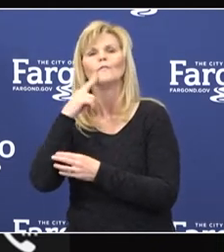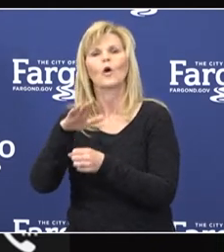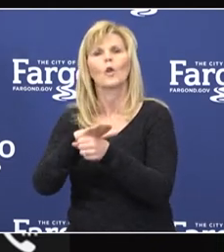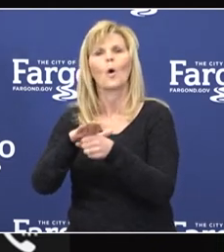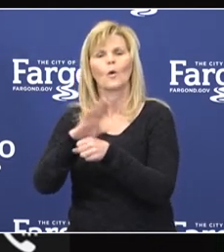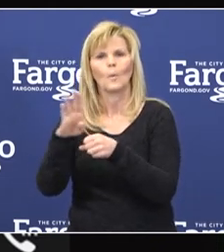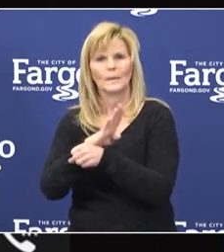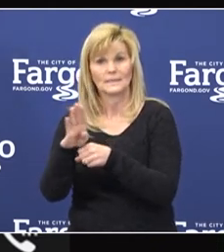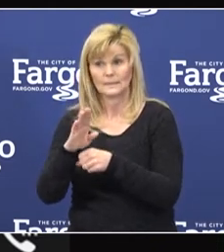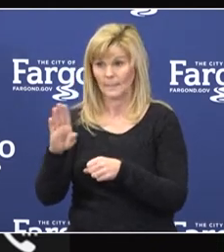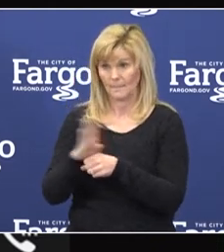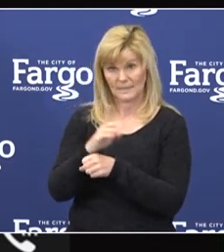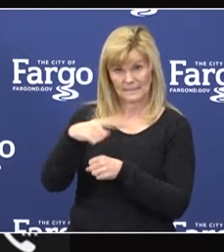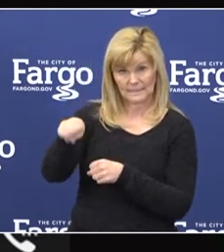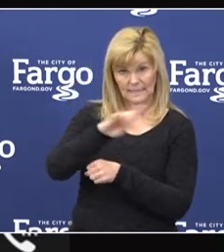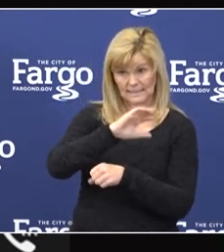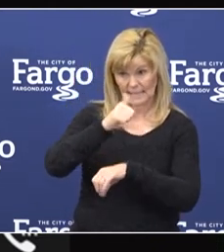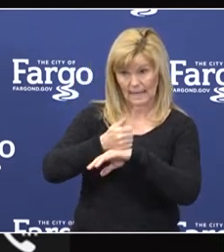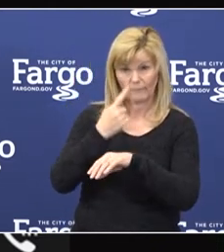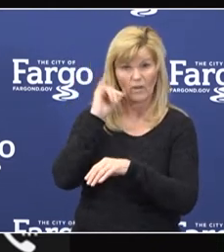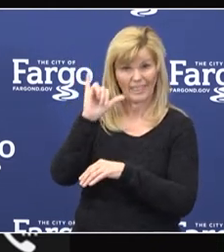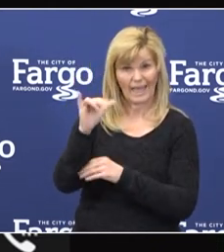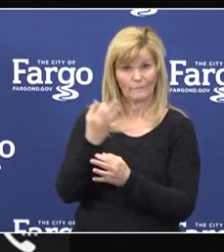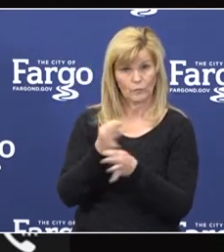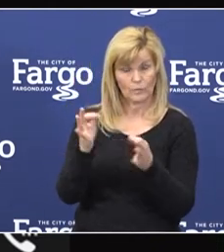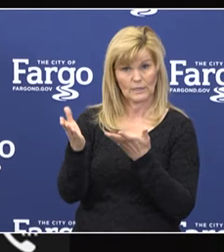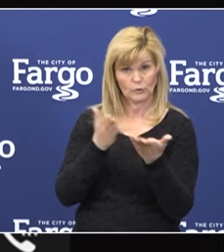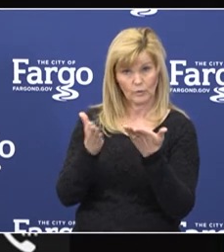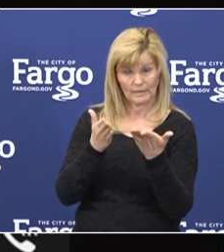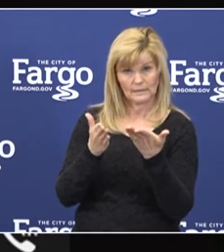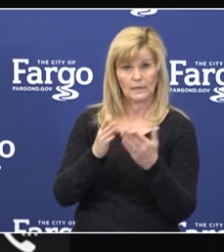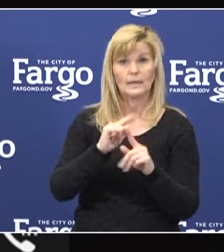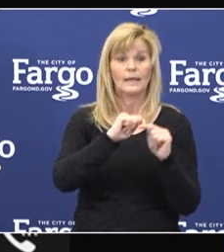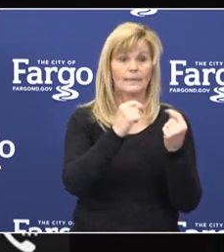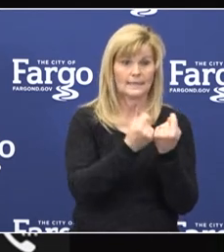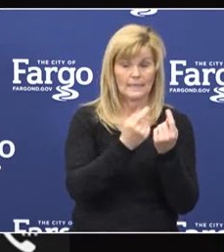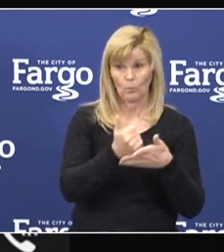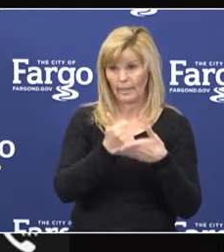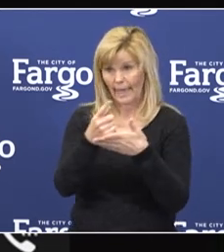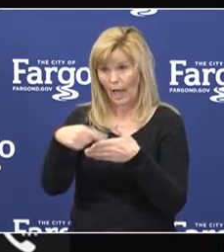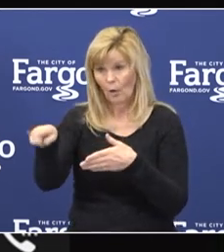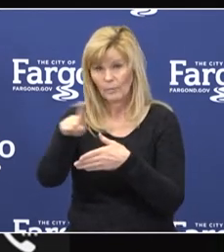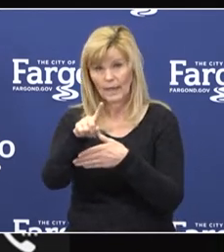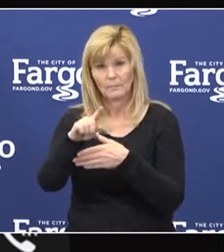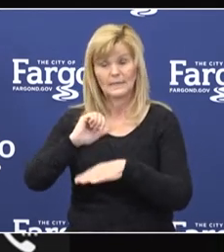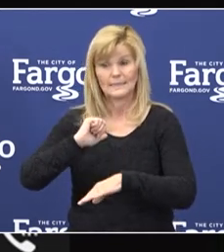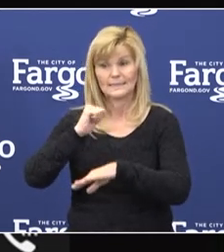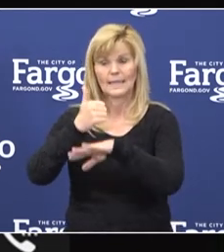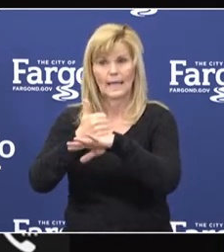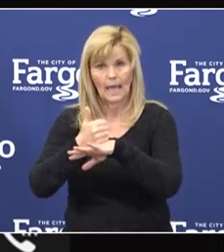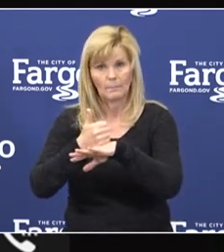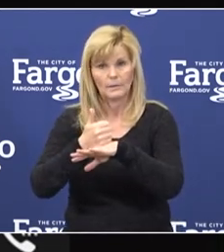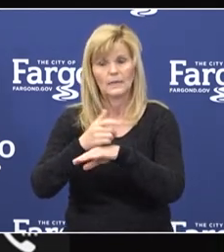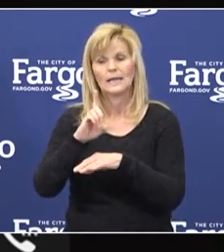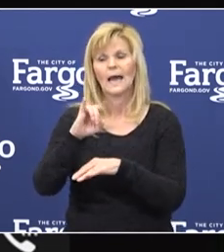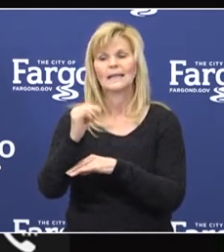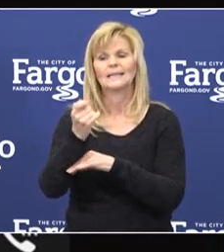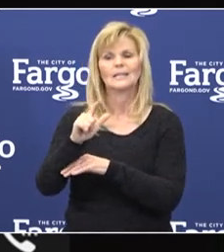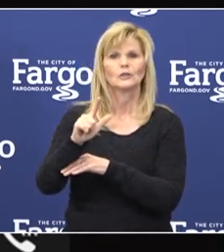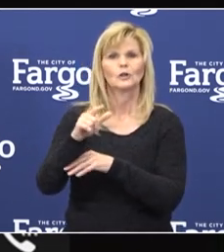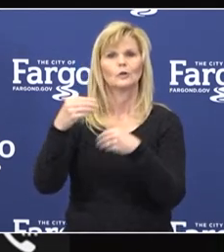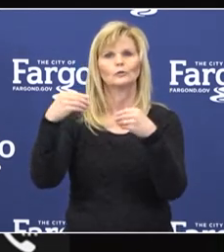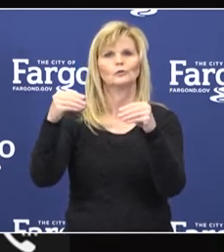Businesses can sign up for this free service, and a team will help the business launch a digital storefront within 28 to 48